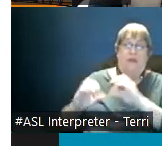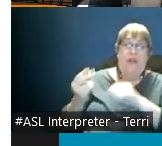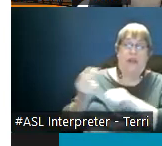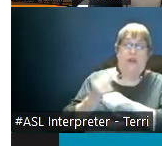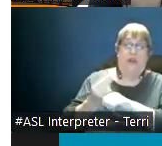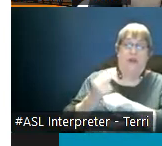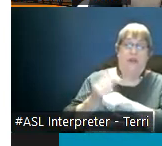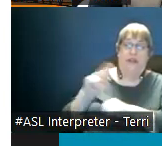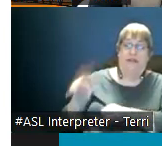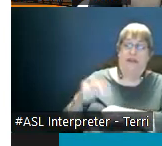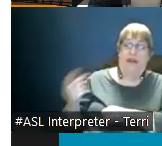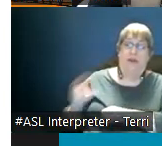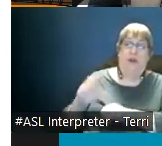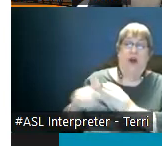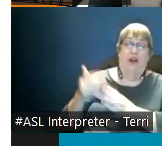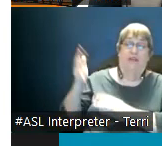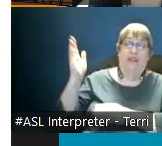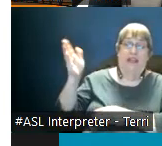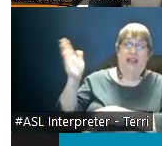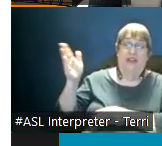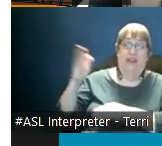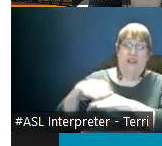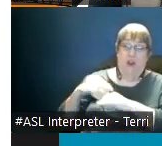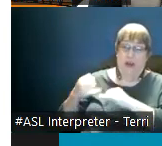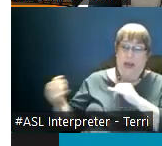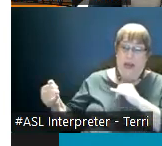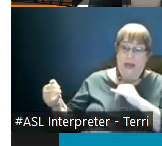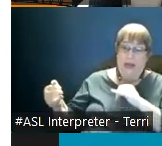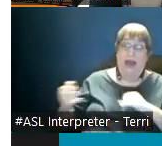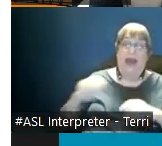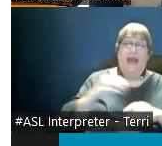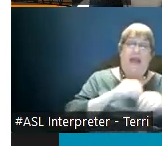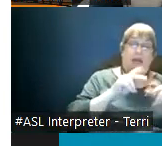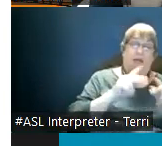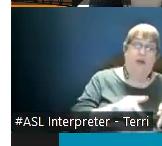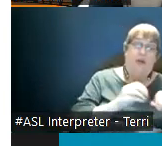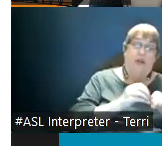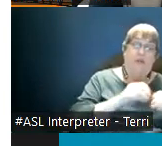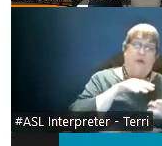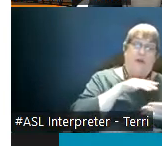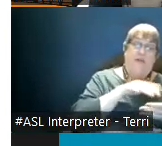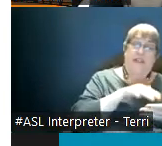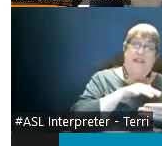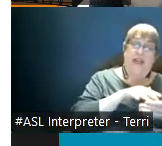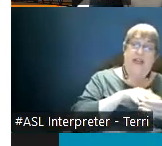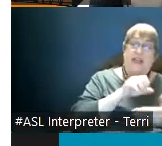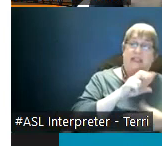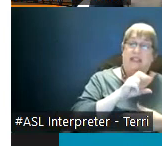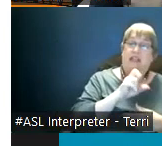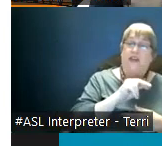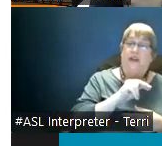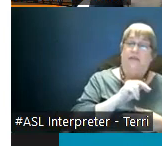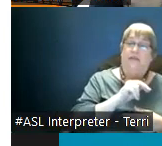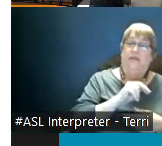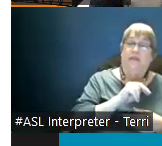online and her in-person part is more kind of study session and less a demonstration of her teaching in